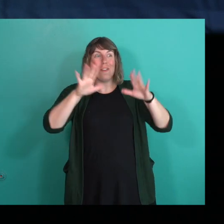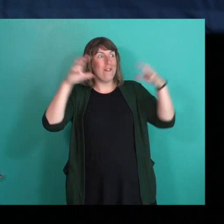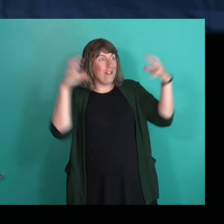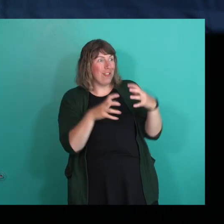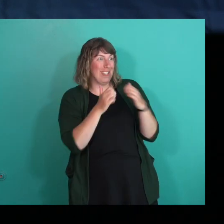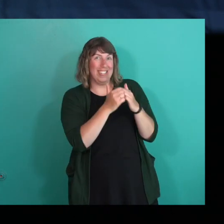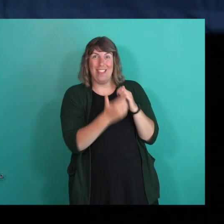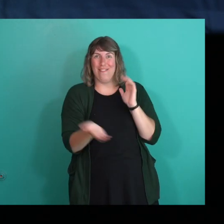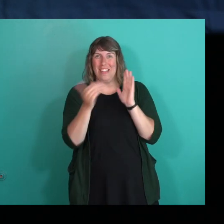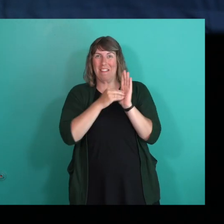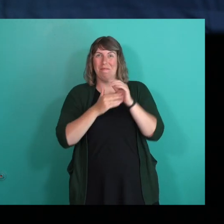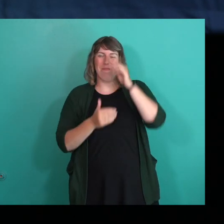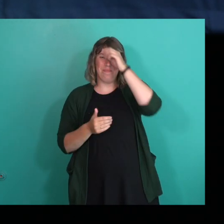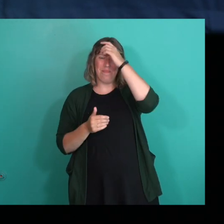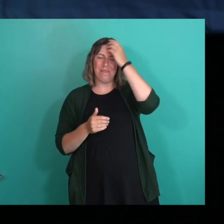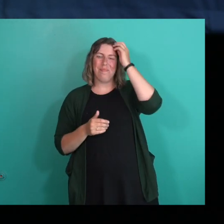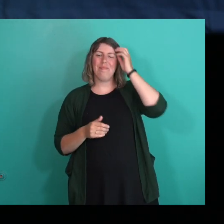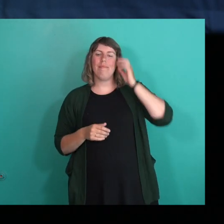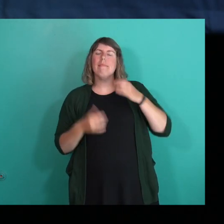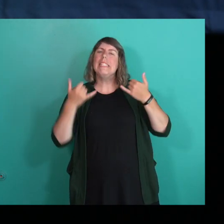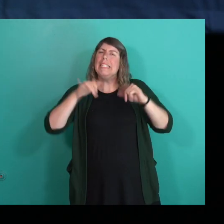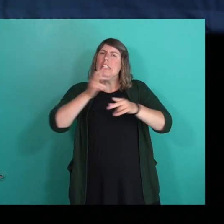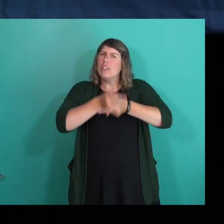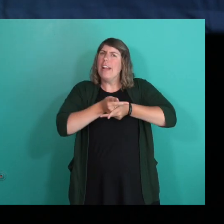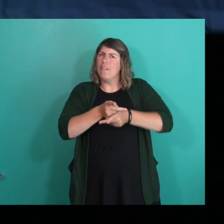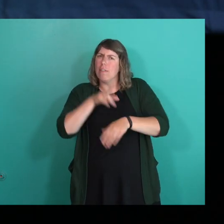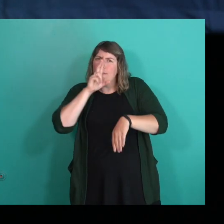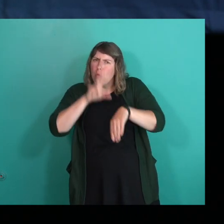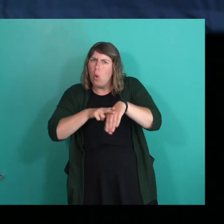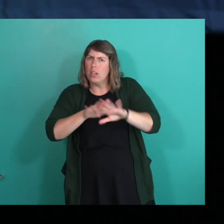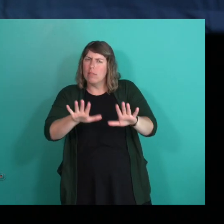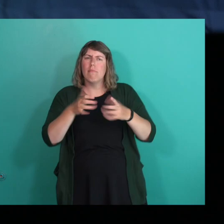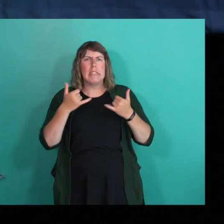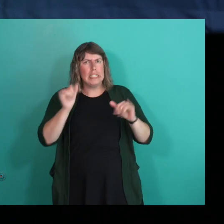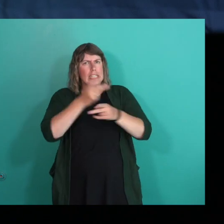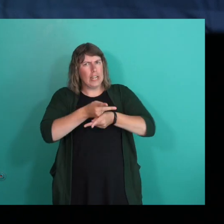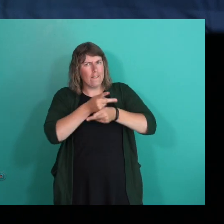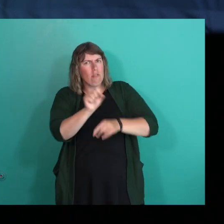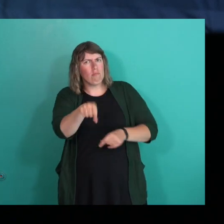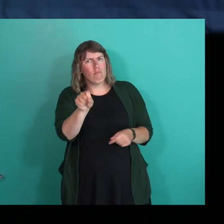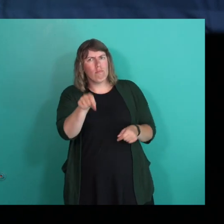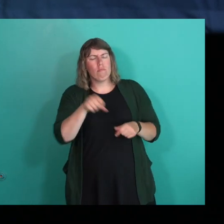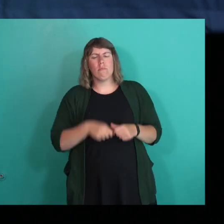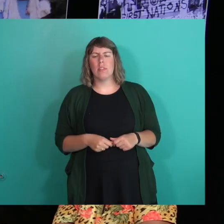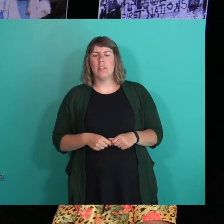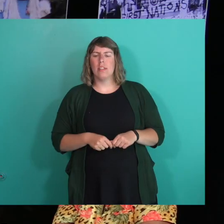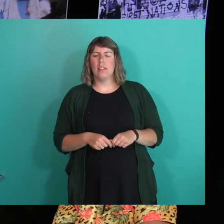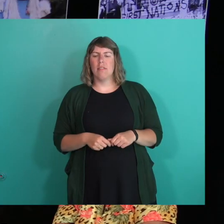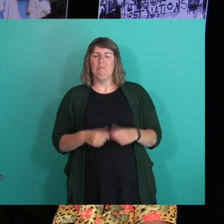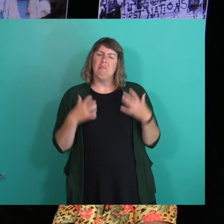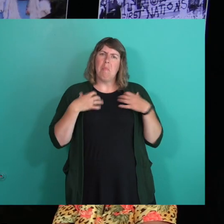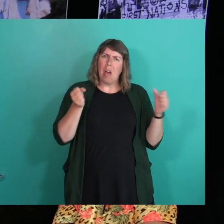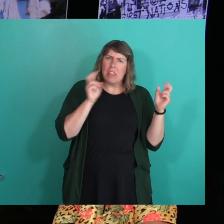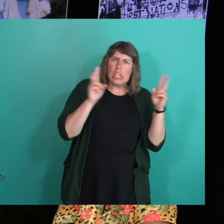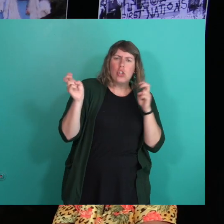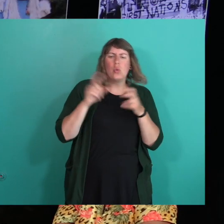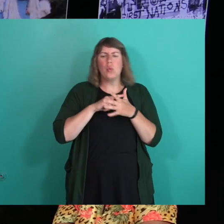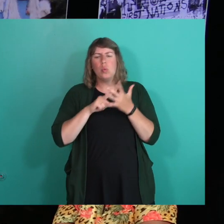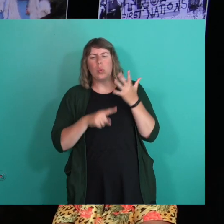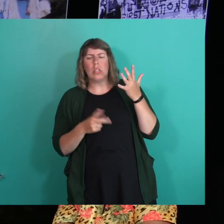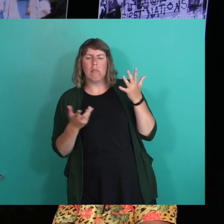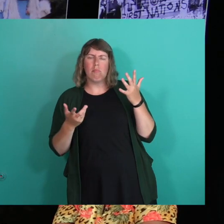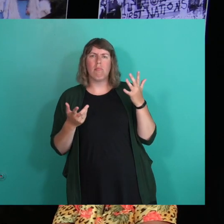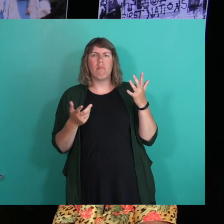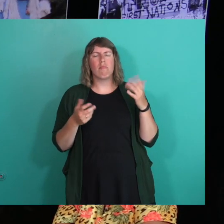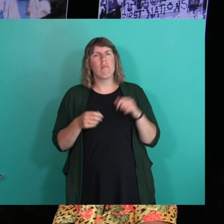And, you know, I think we're, we're still cautious. I'm still cautious in terms of health issues and having